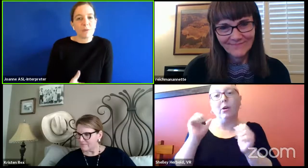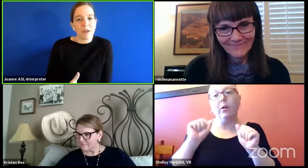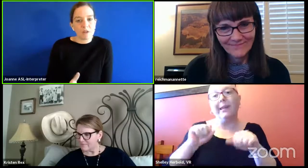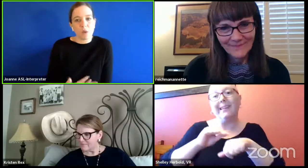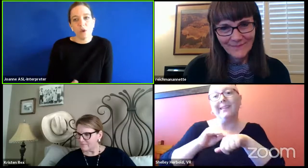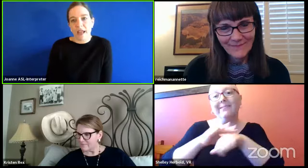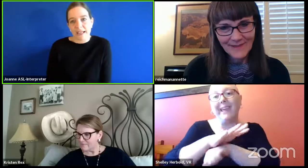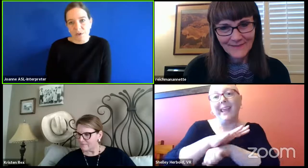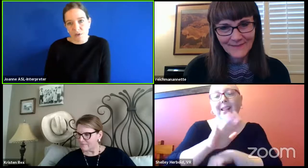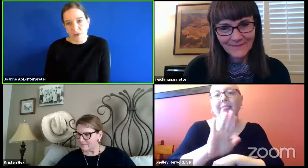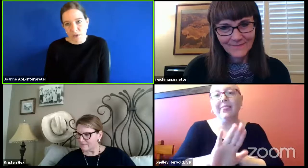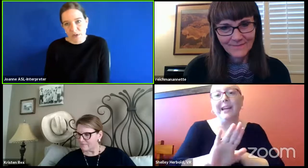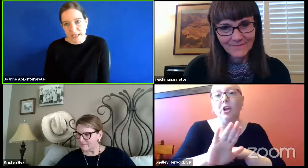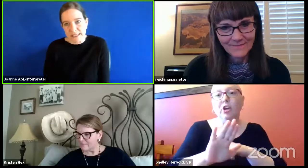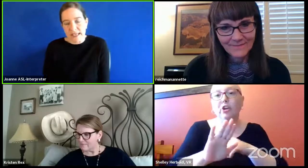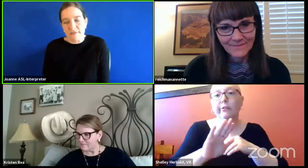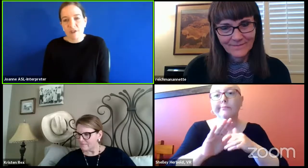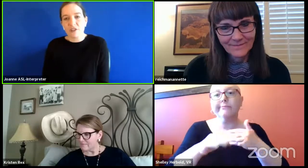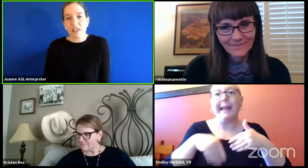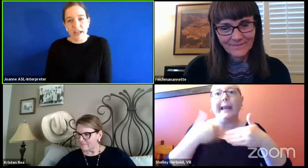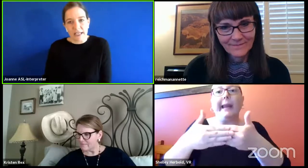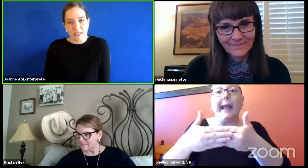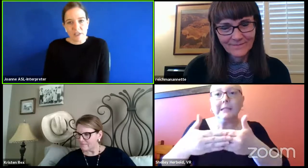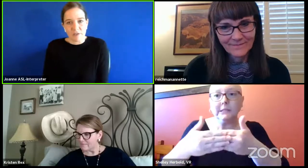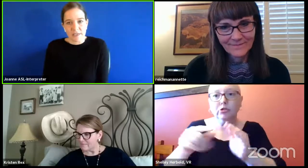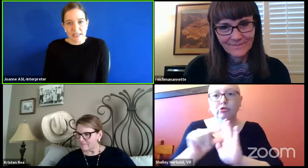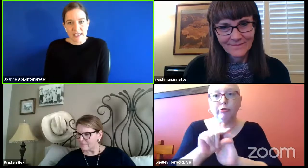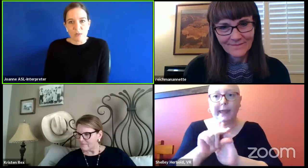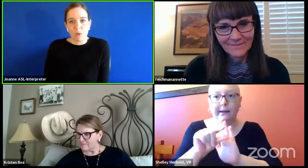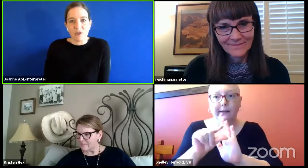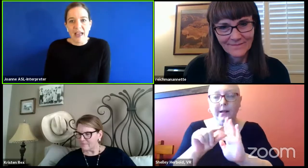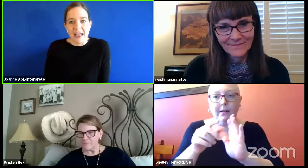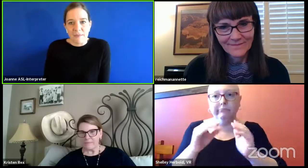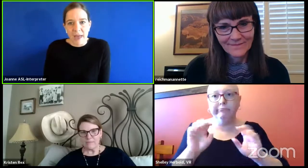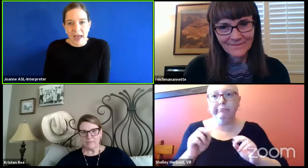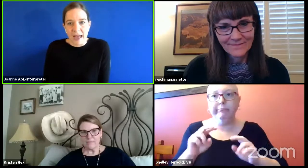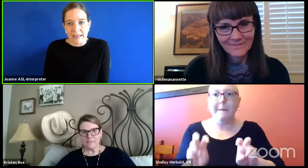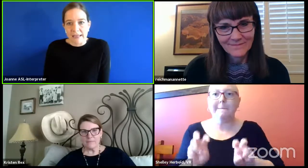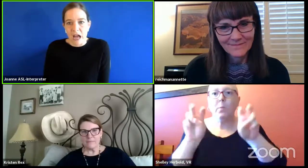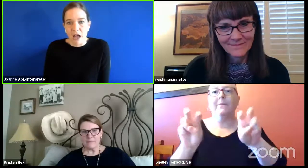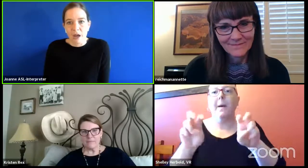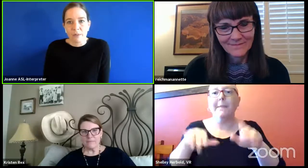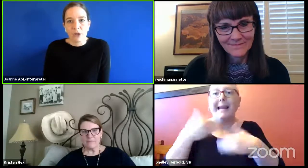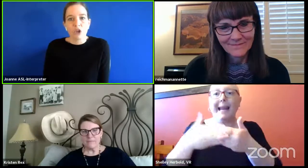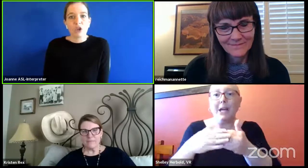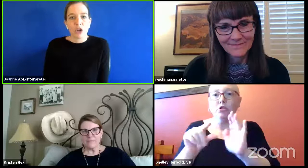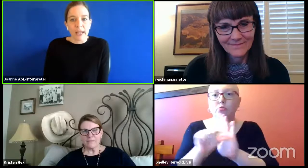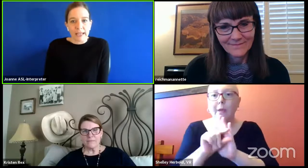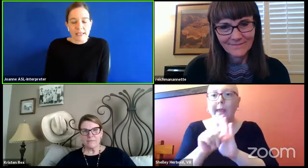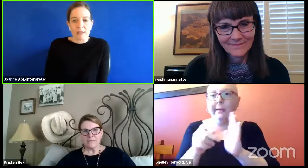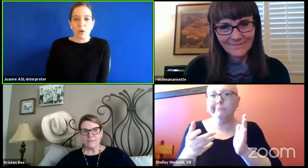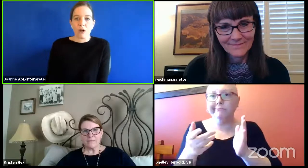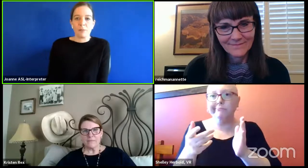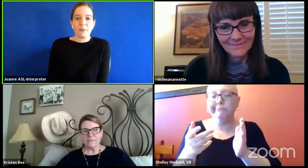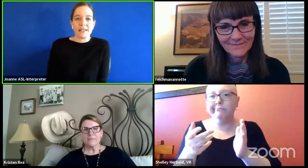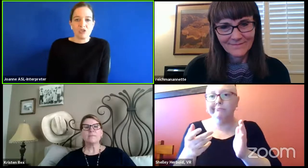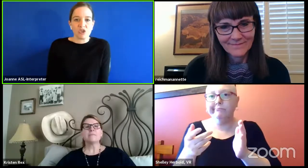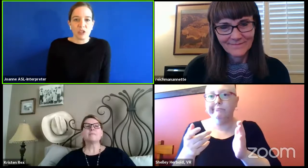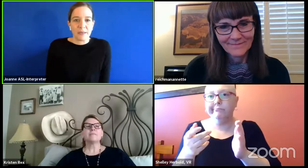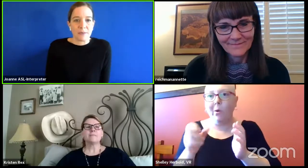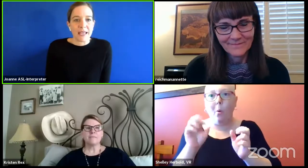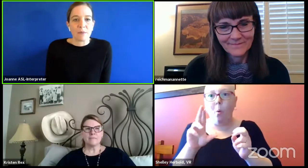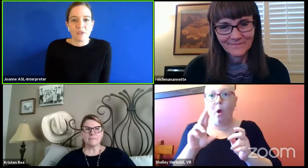speaking for middle school and high school students, if they're declining services, will that impact, um, grades or